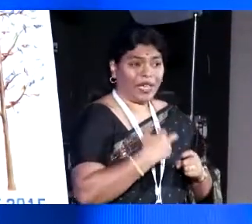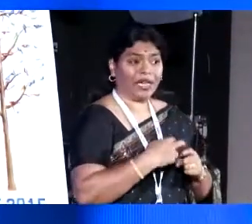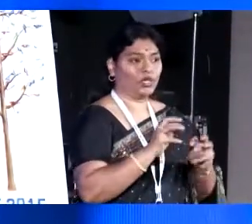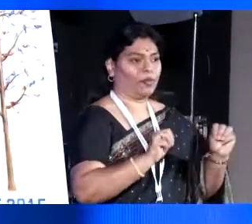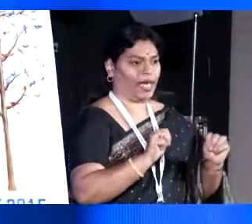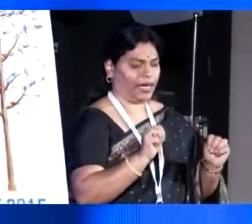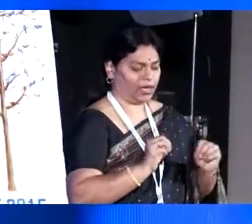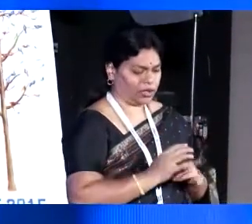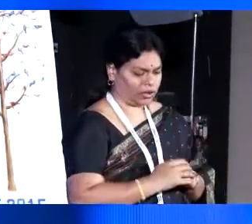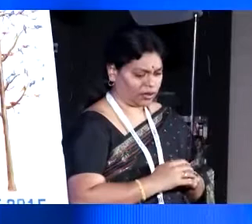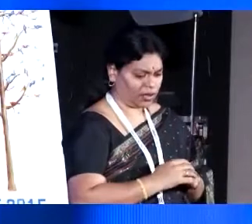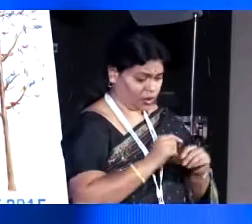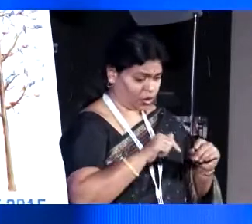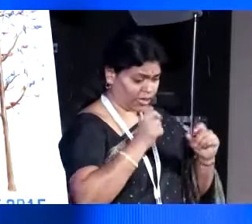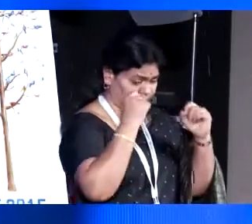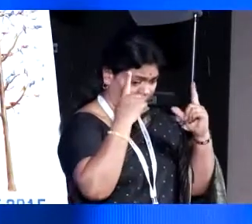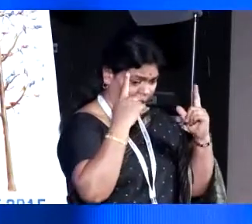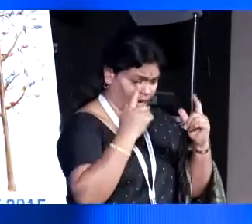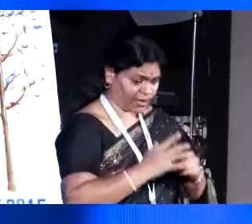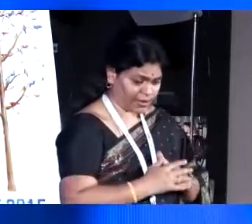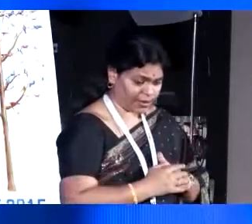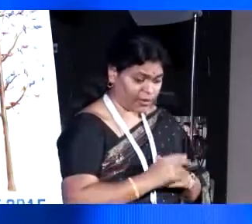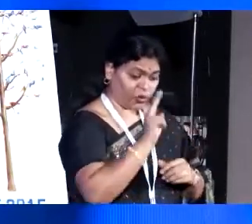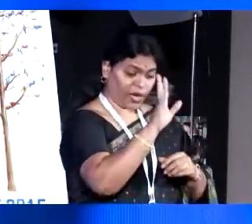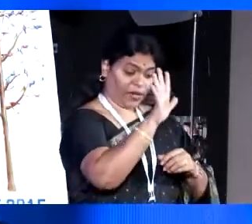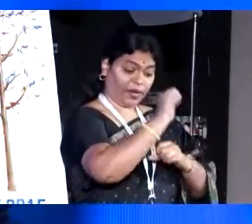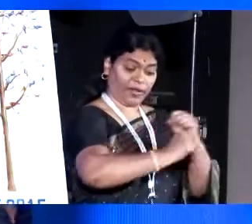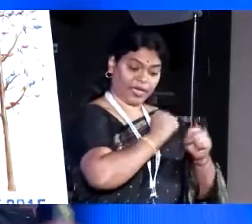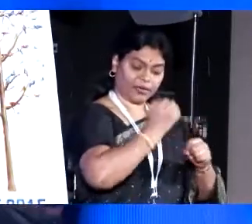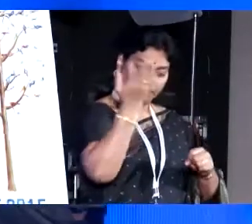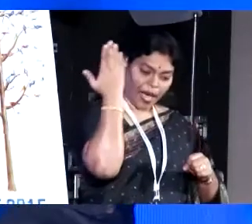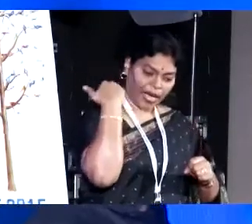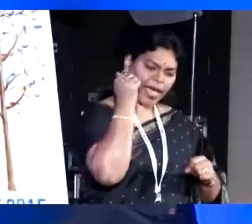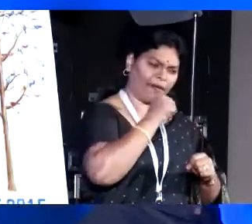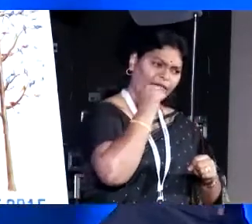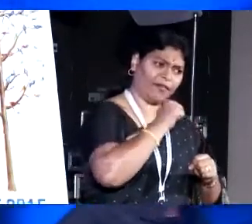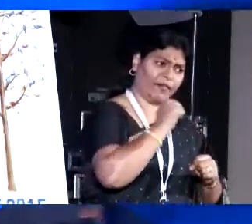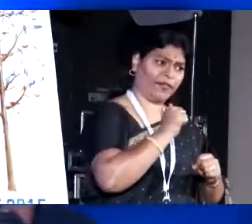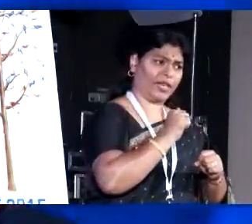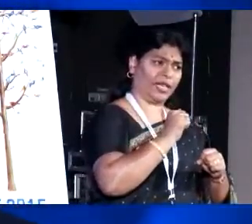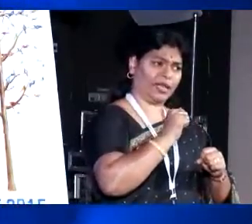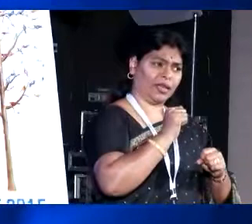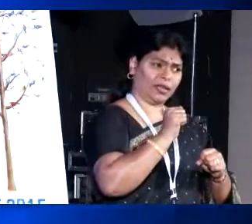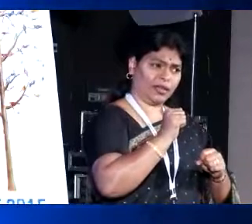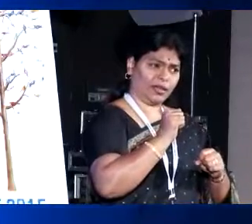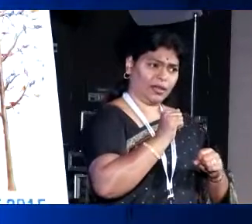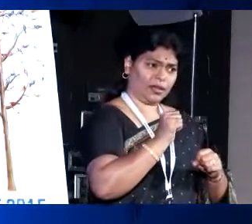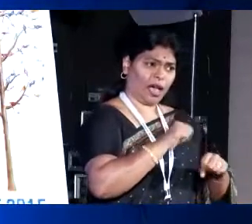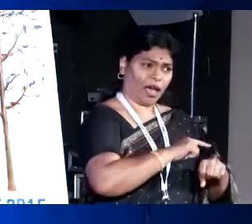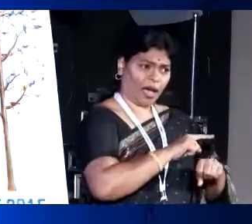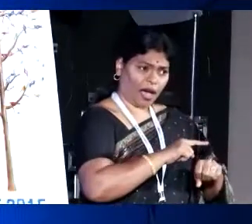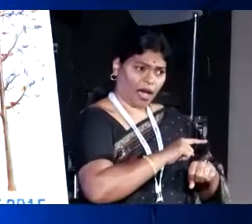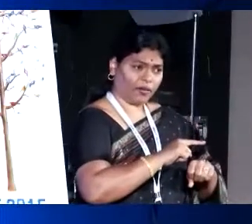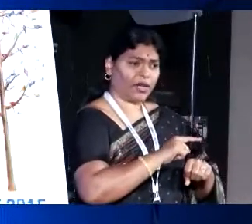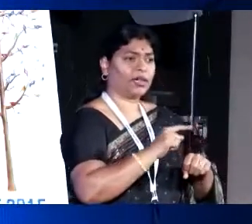And to my utter surprise, you know, in almost like 25 years back, every 24 hours, Habib Hai was picking up 10 to